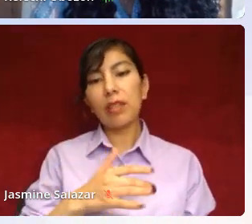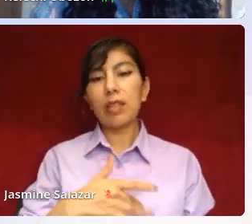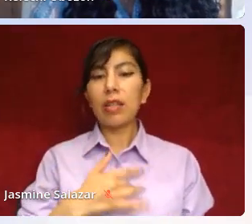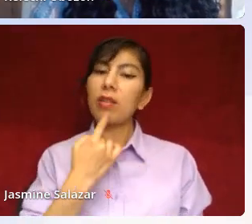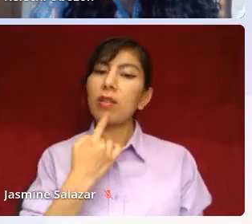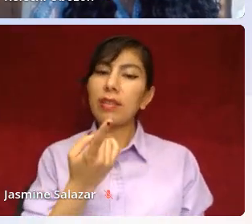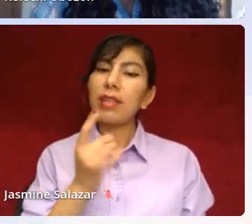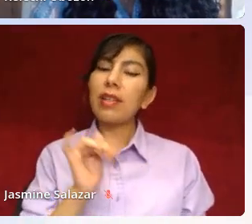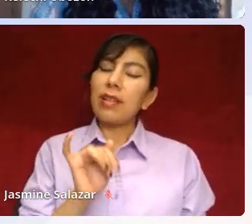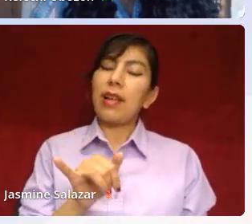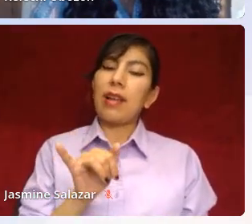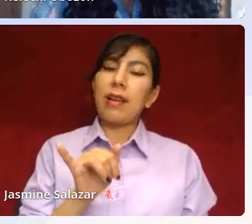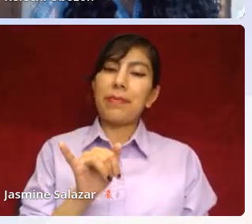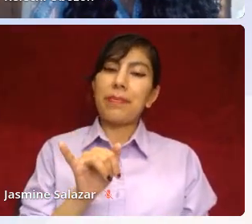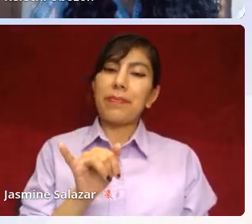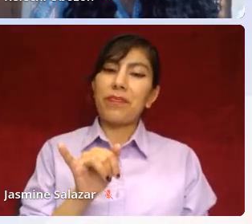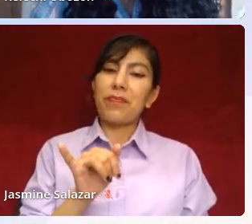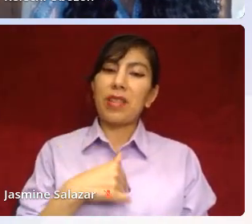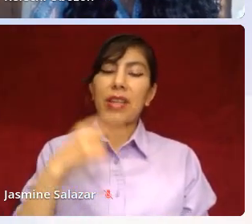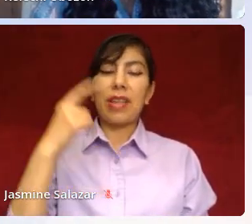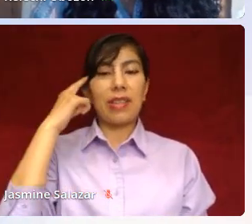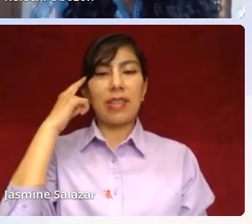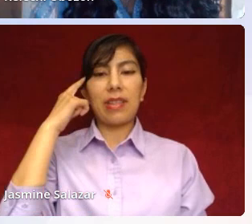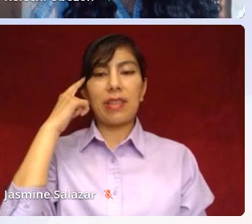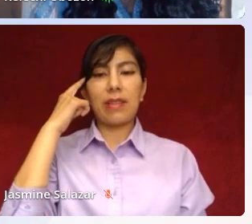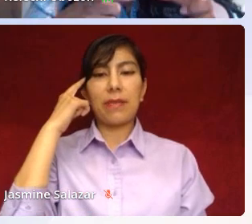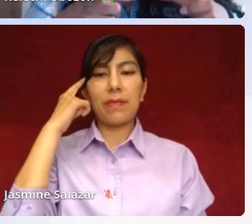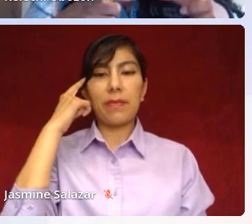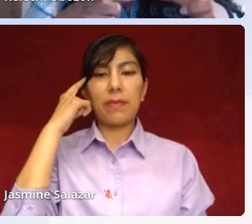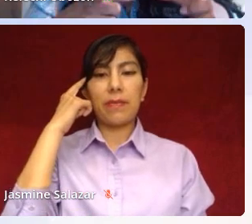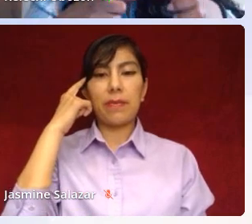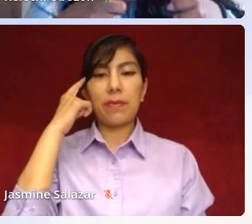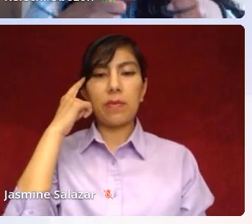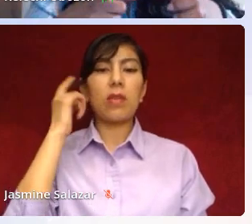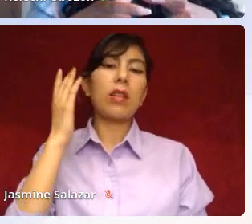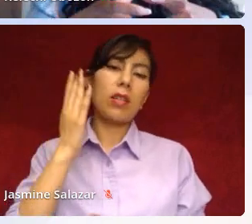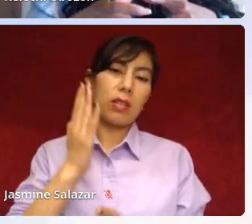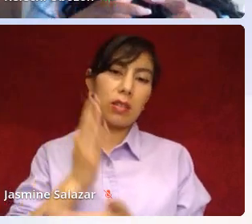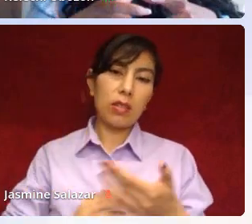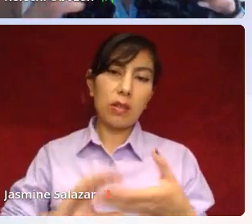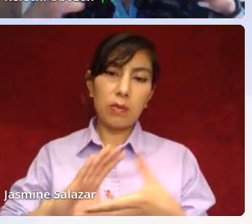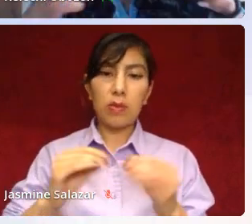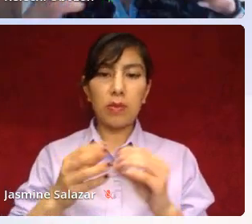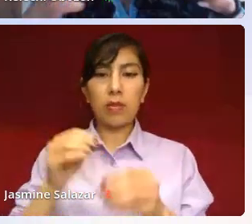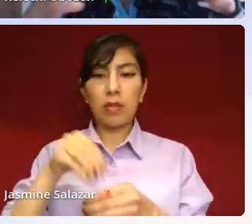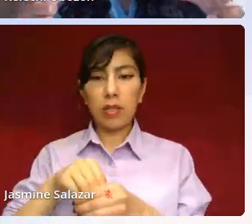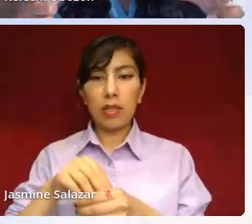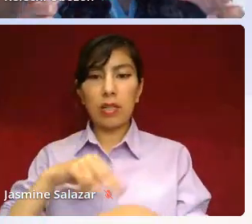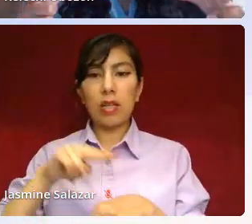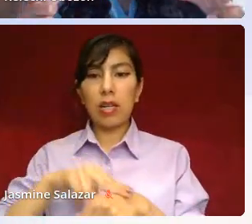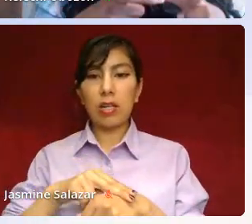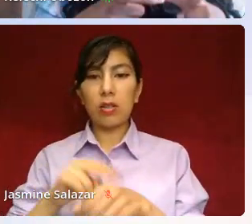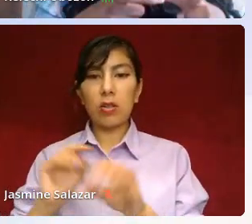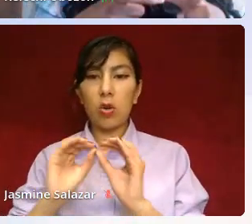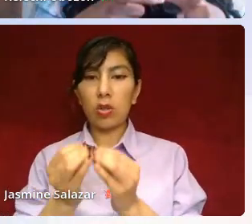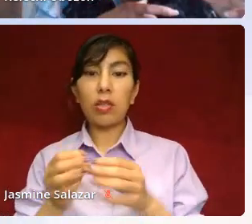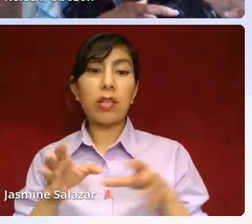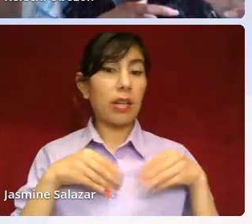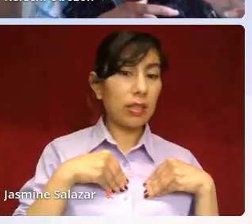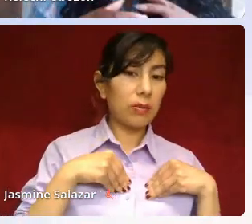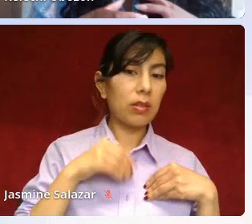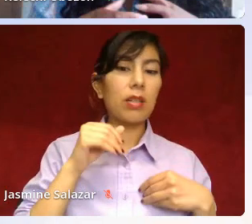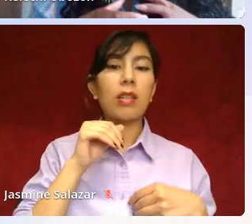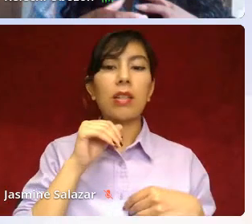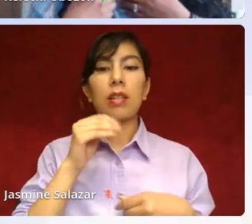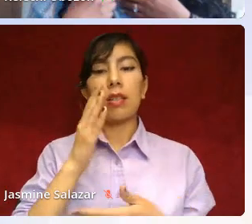is that I think there's certain narratives in national organizations that are accepted and certain narratives that aren't.